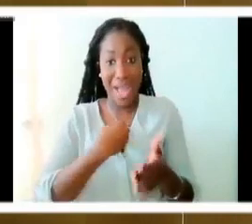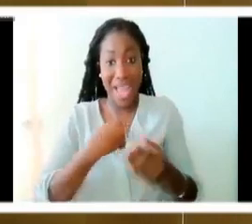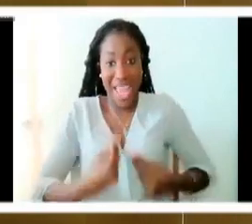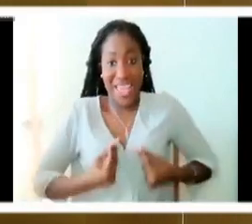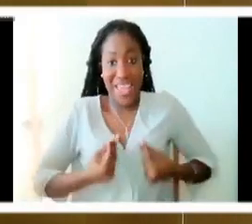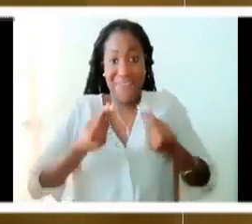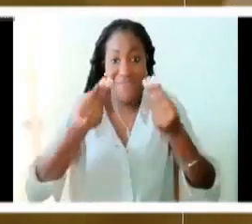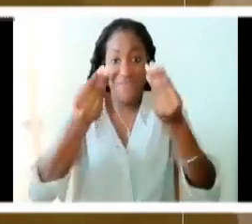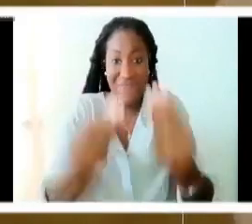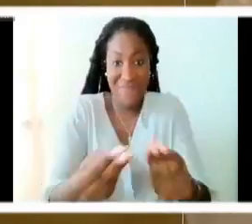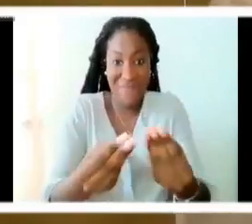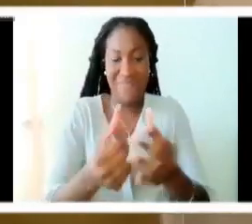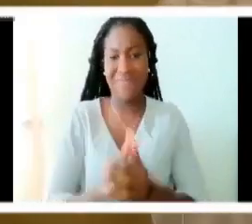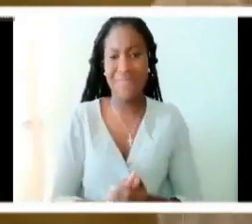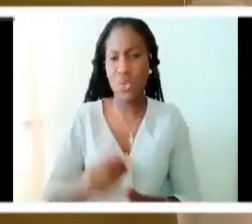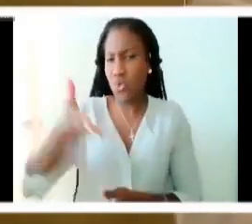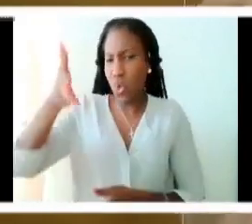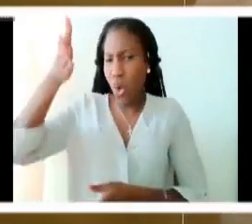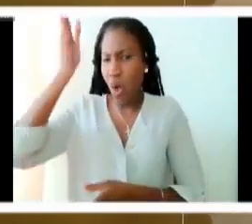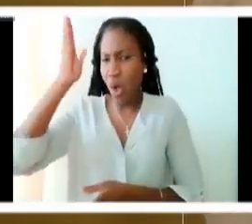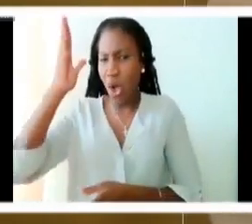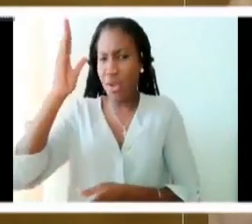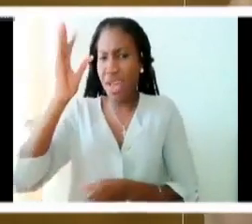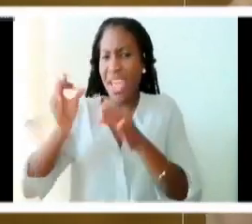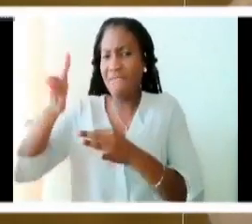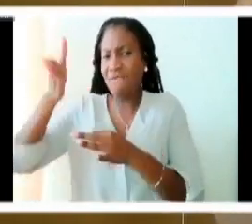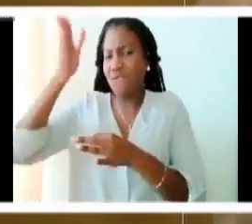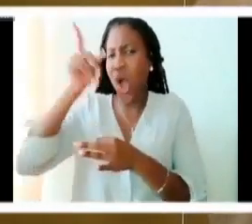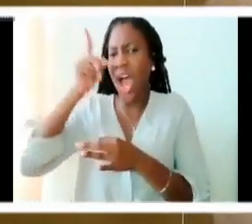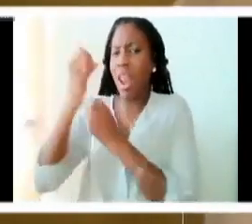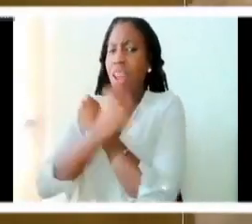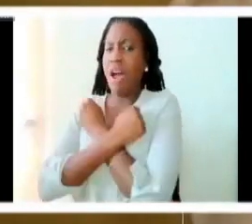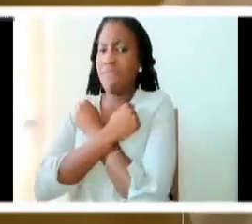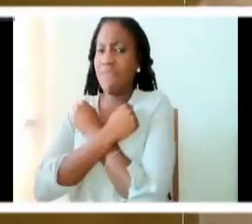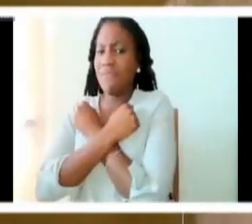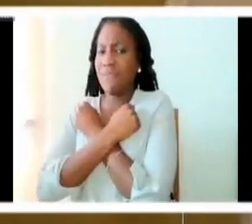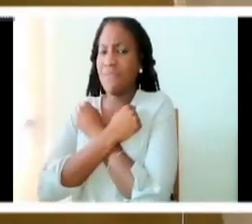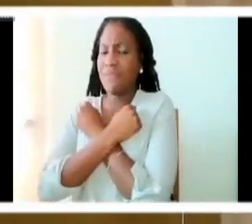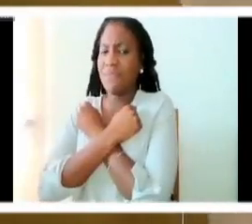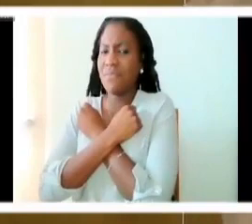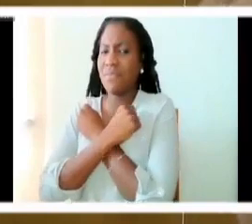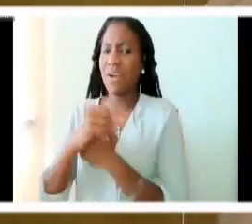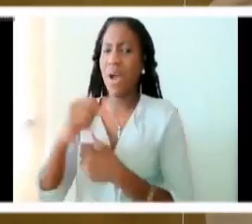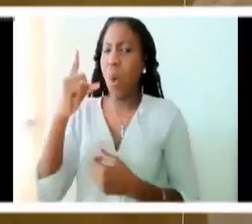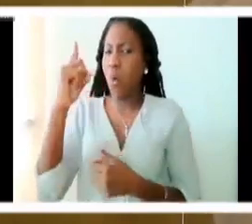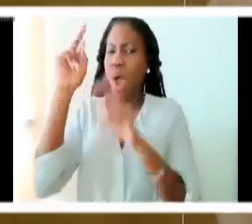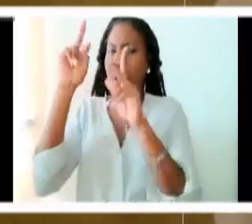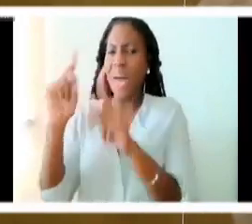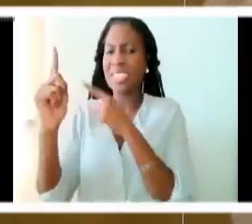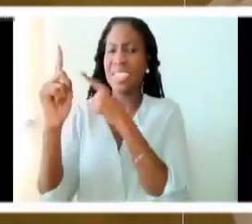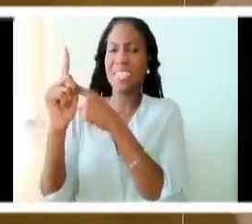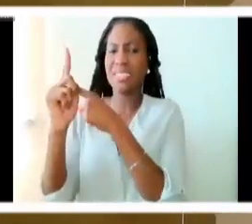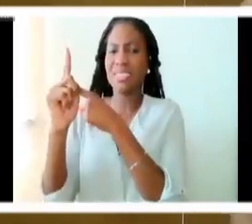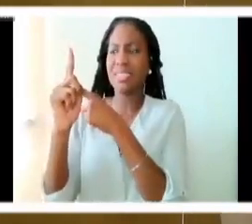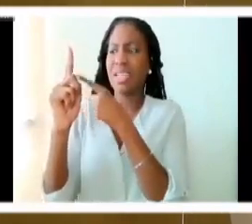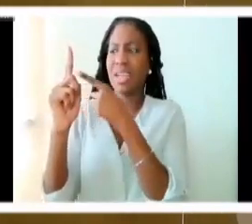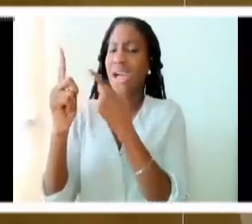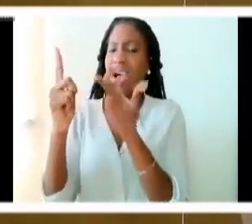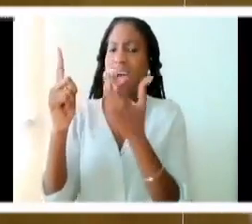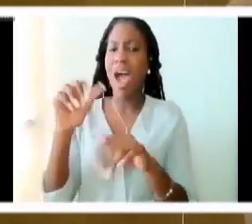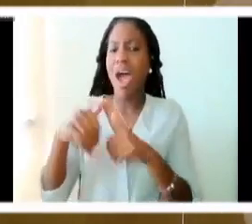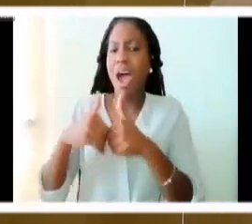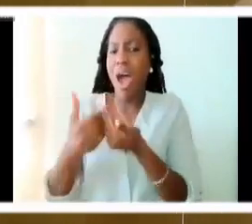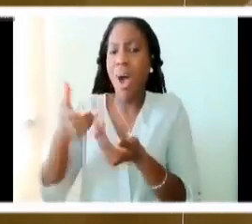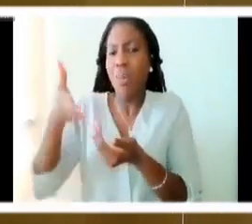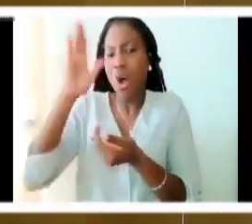how could God be love if God is one person? Who, what is the object of God's love if God is one person?